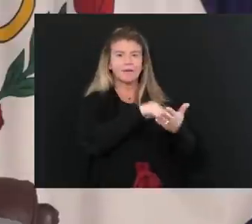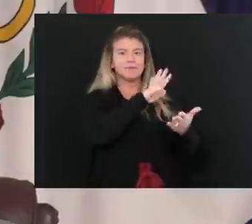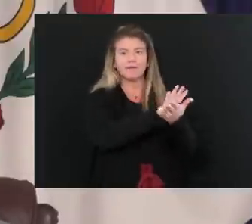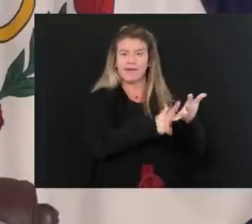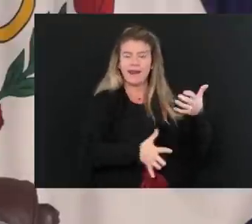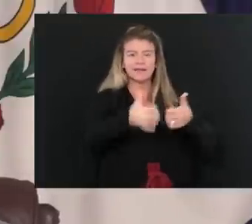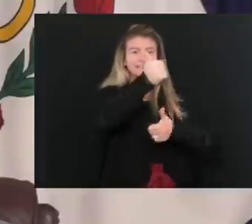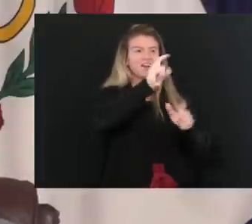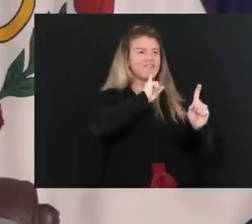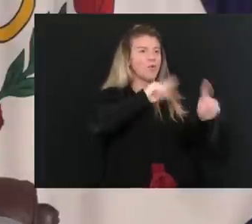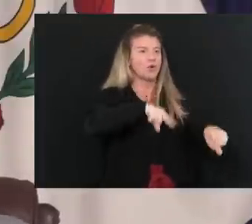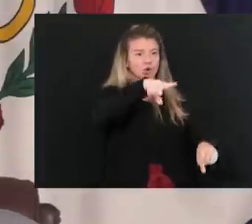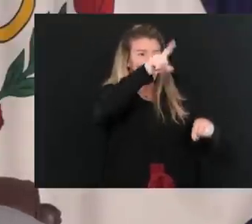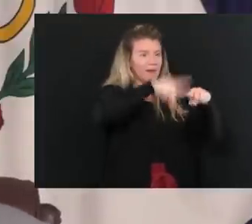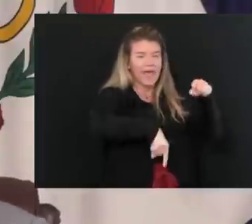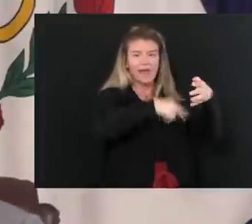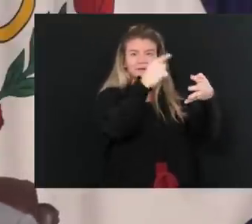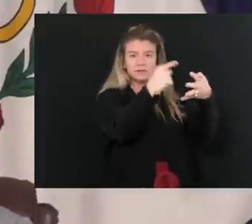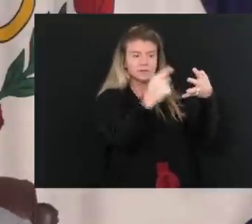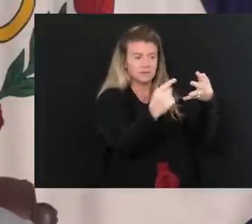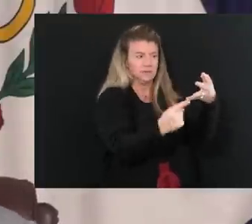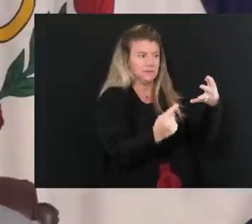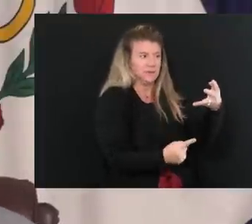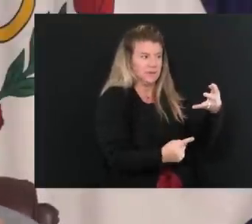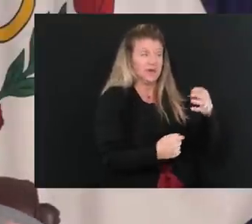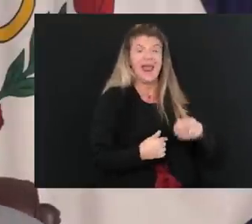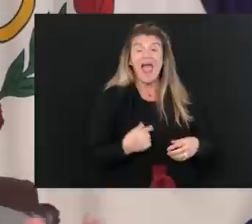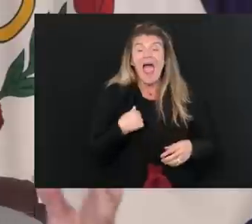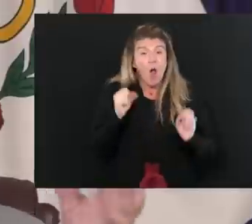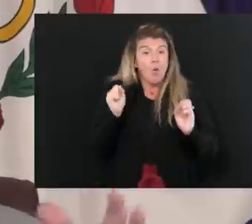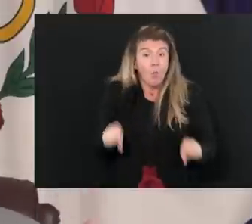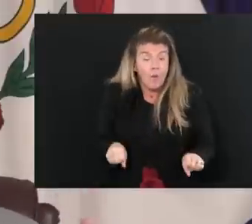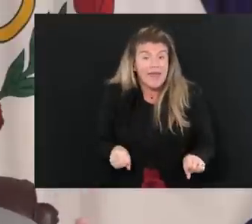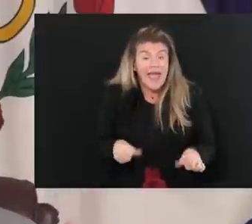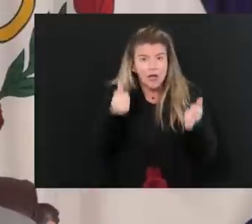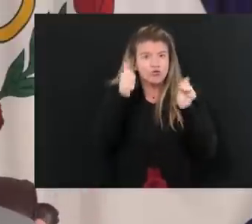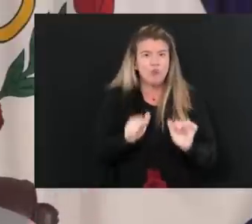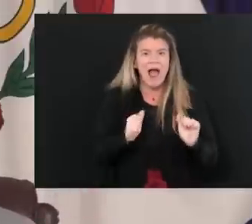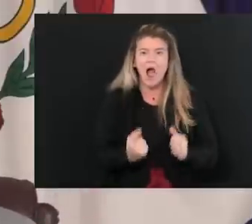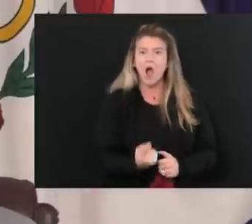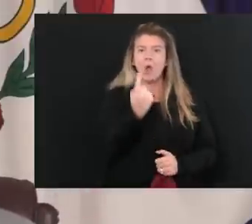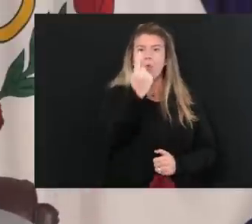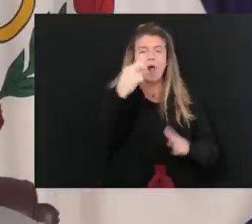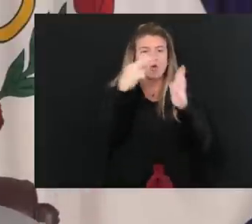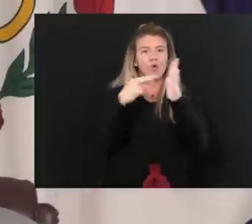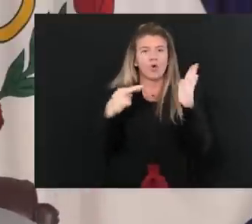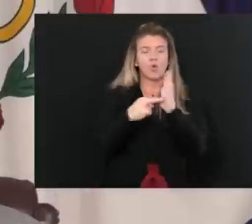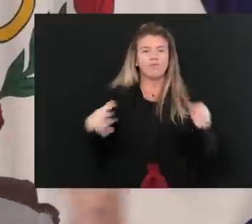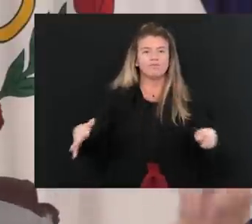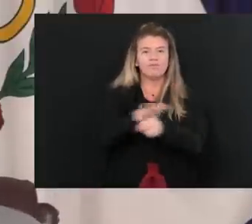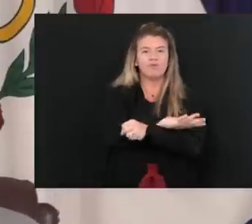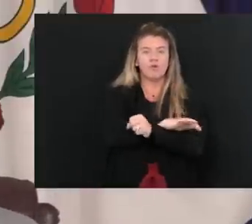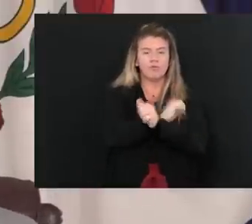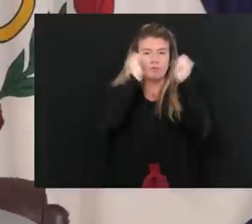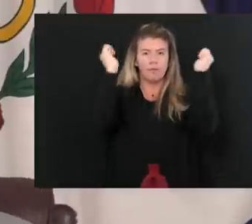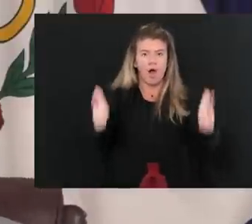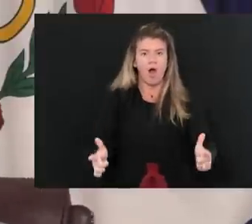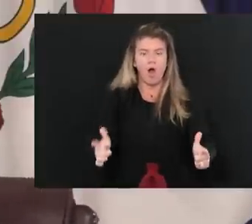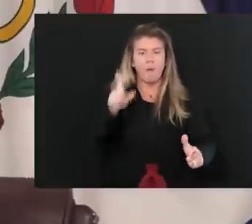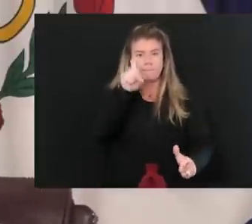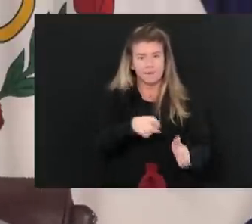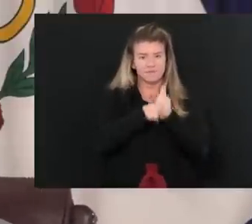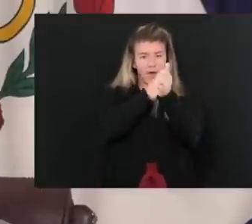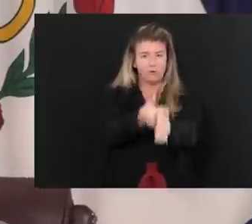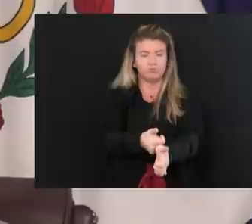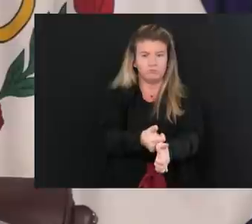this, you can't do that and everything. And we can try to make one size fit all and say the private and, and, and